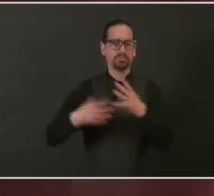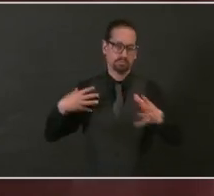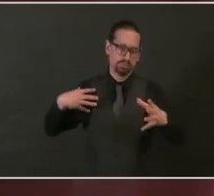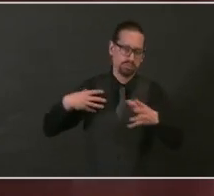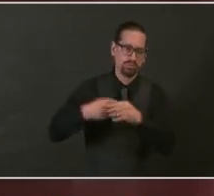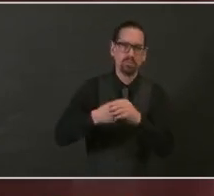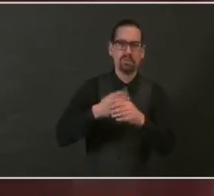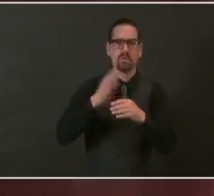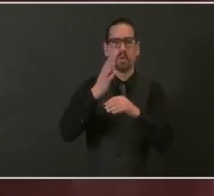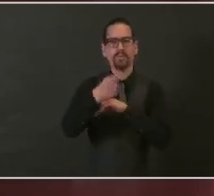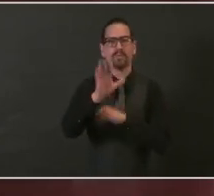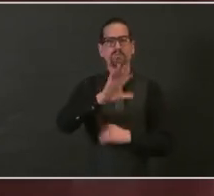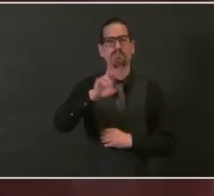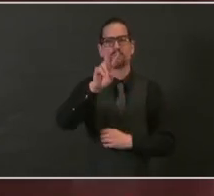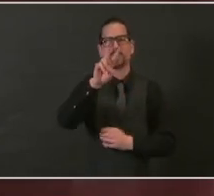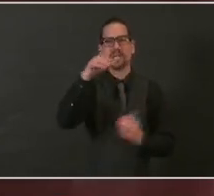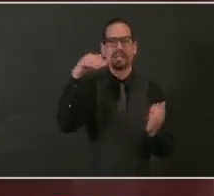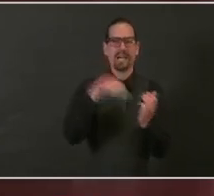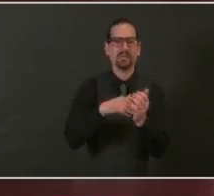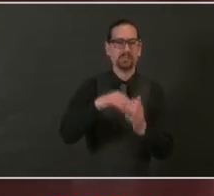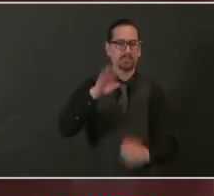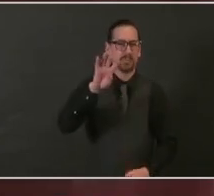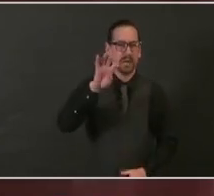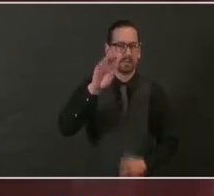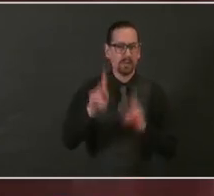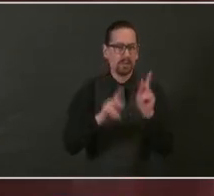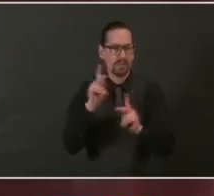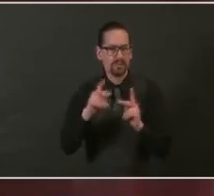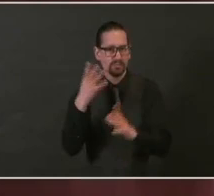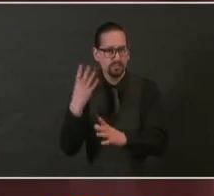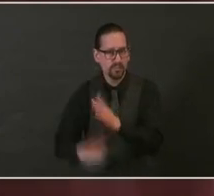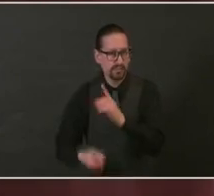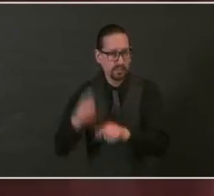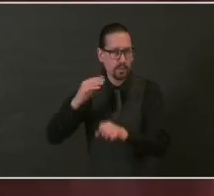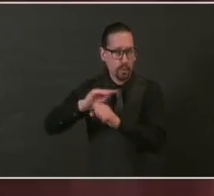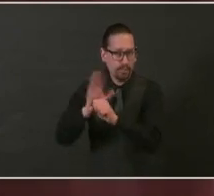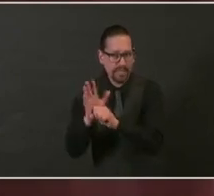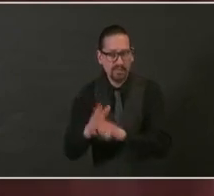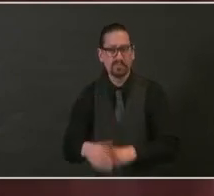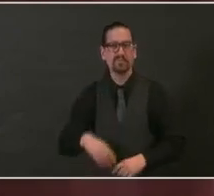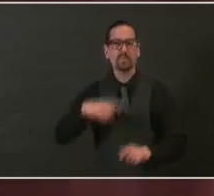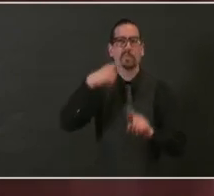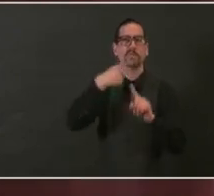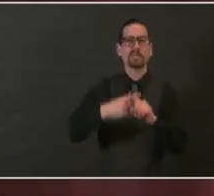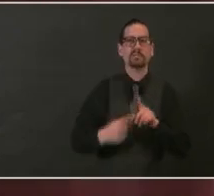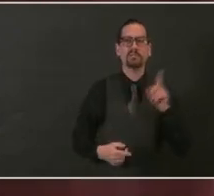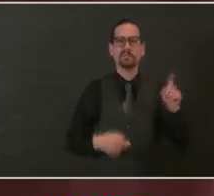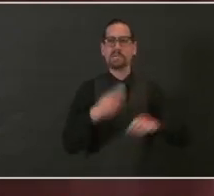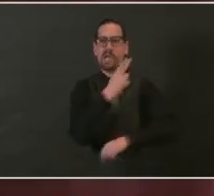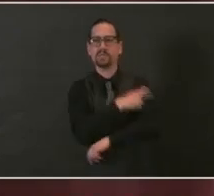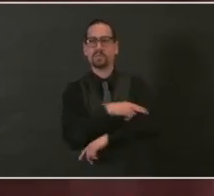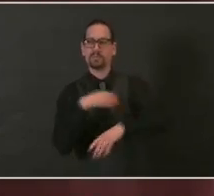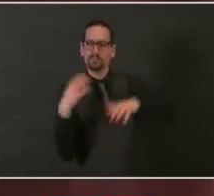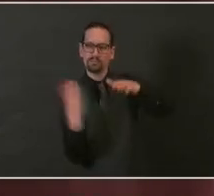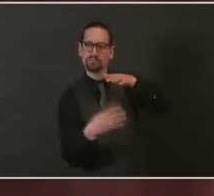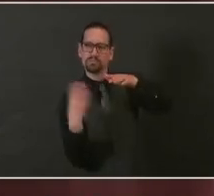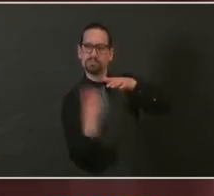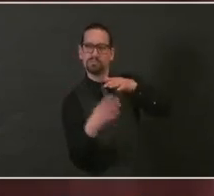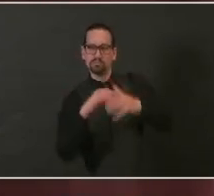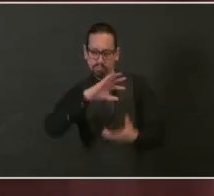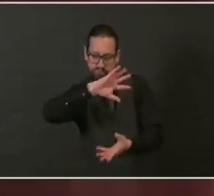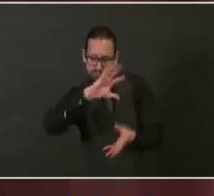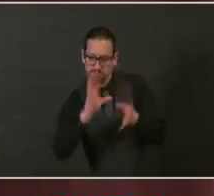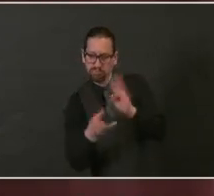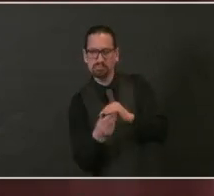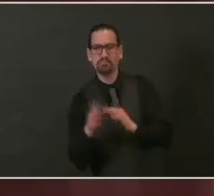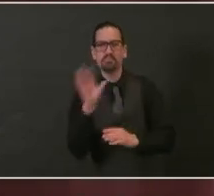of COVID-19. And every single person in our state has been affected by this